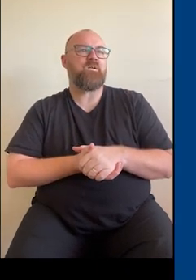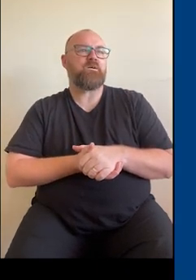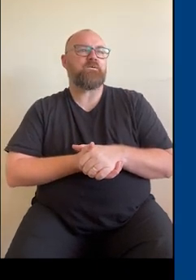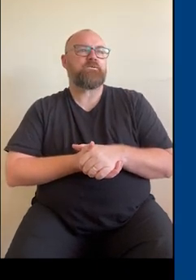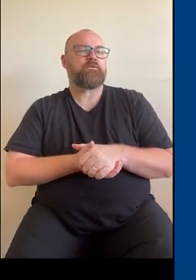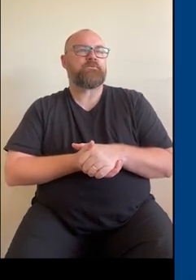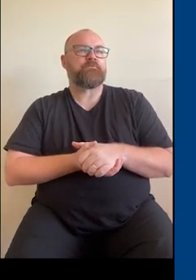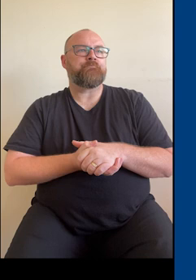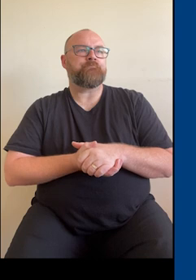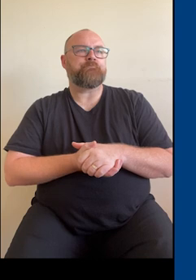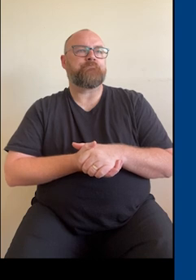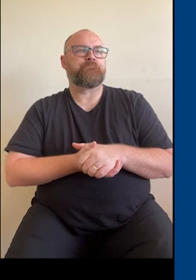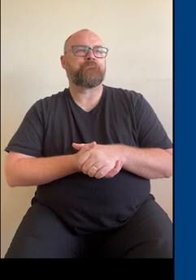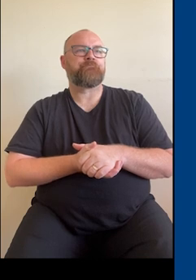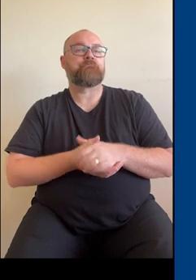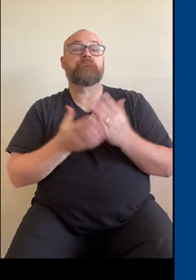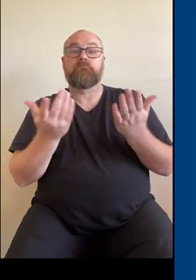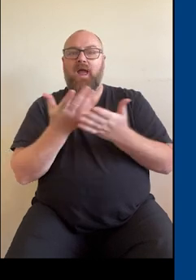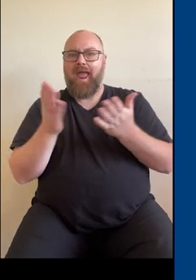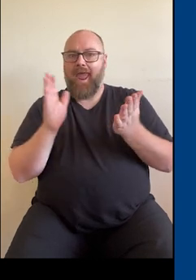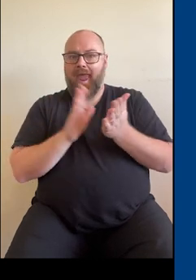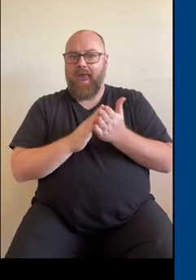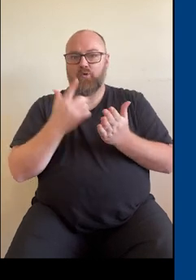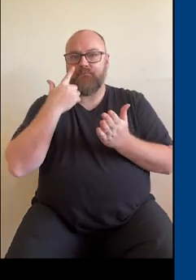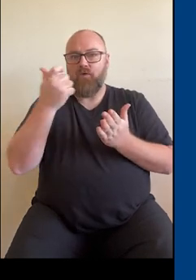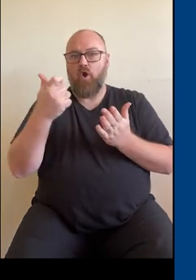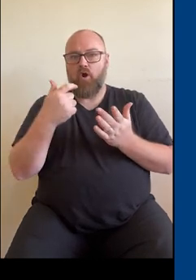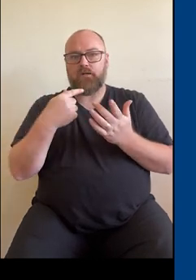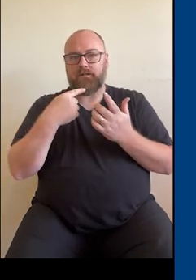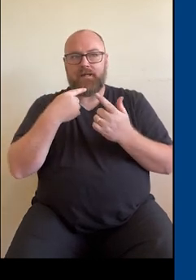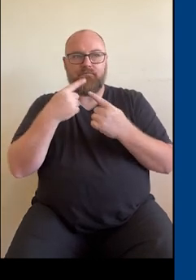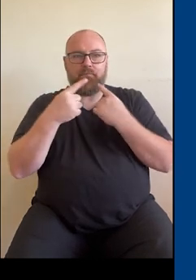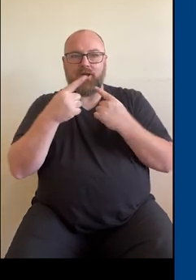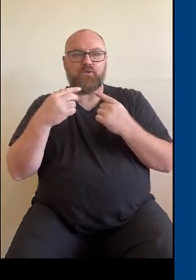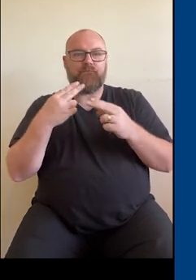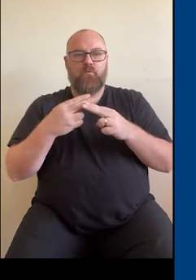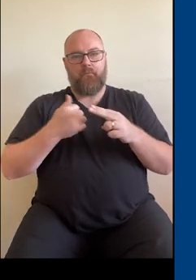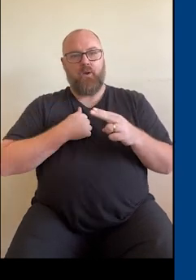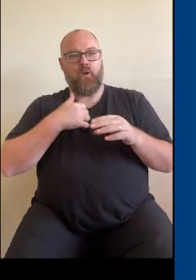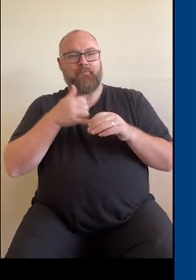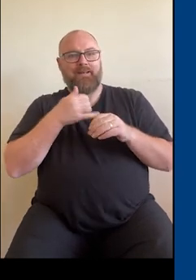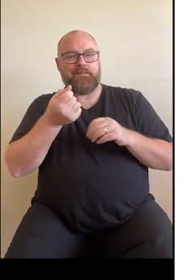I'll take you through how you can find your medicines information in My Health Record now.